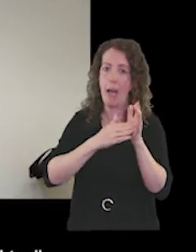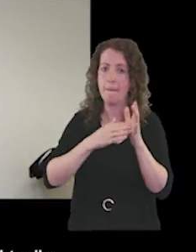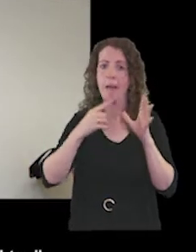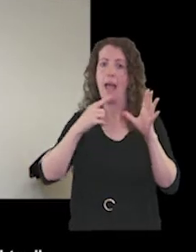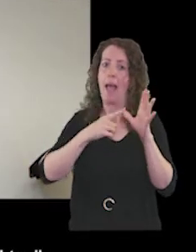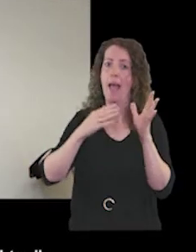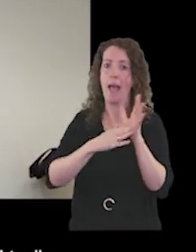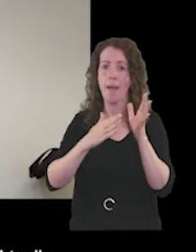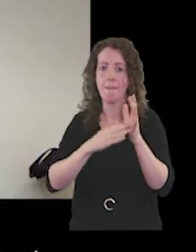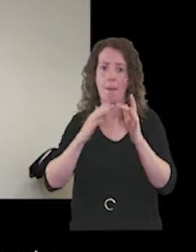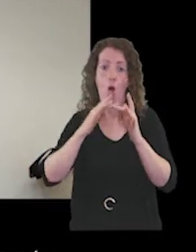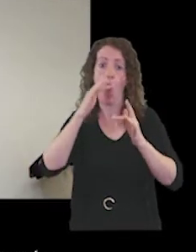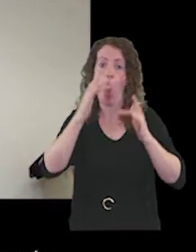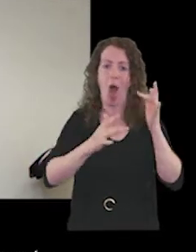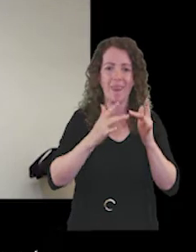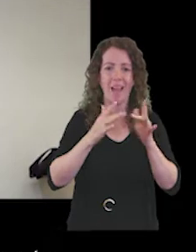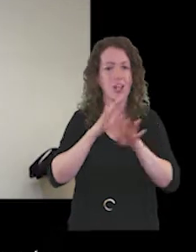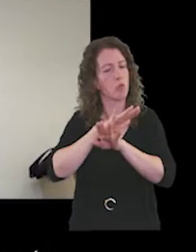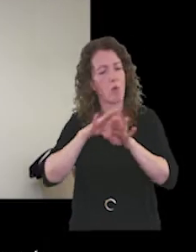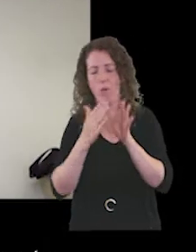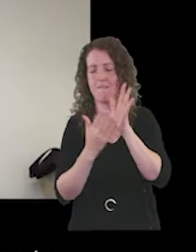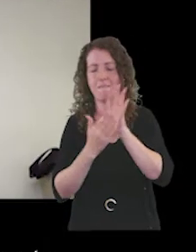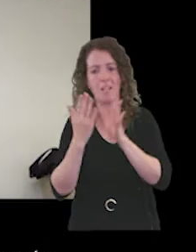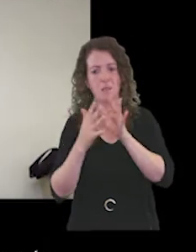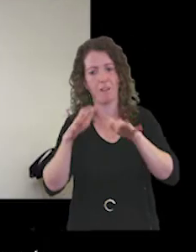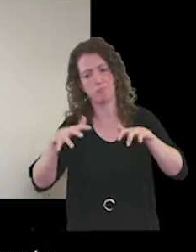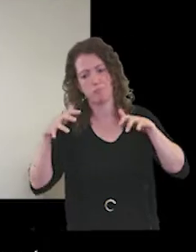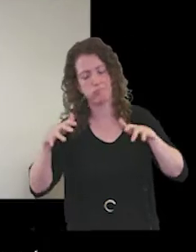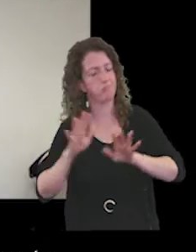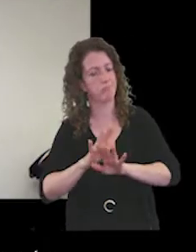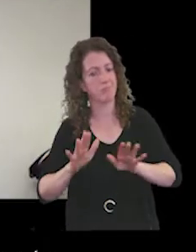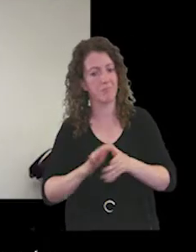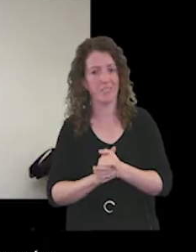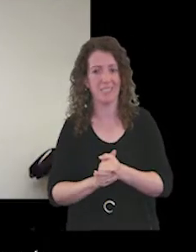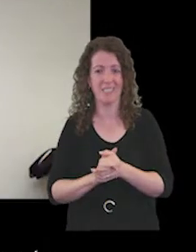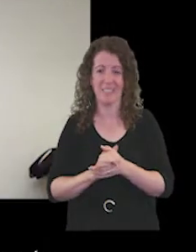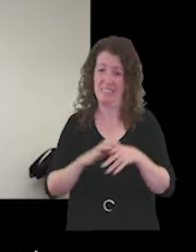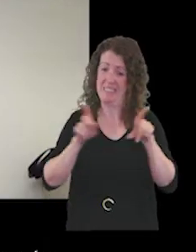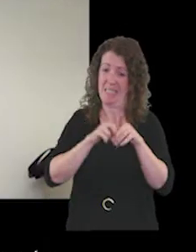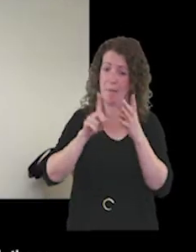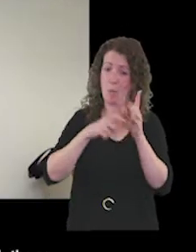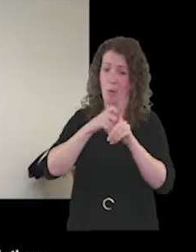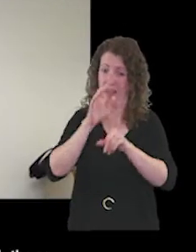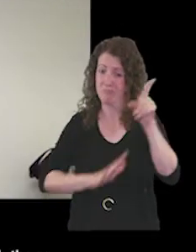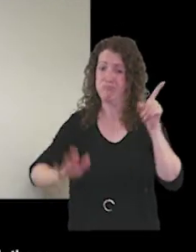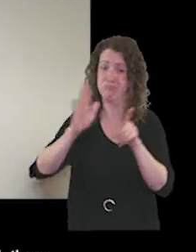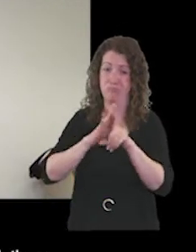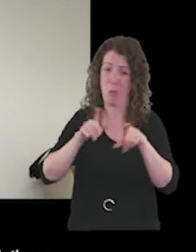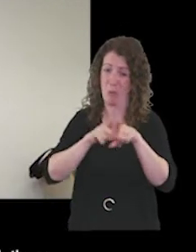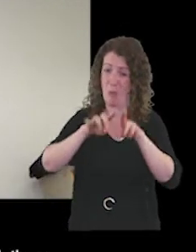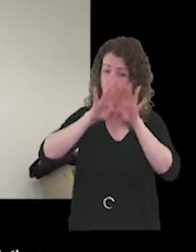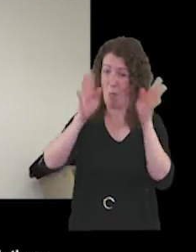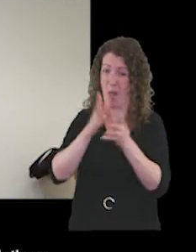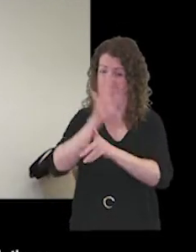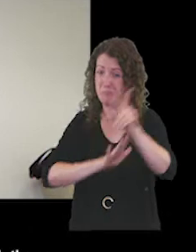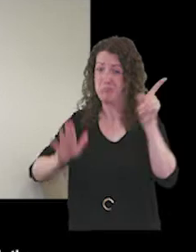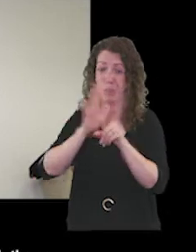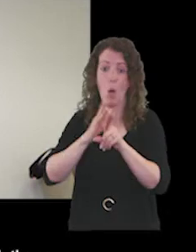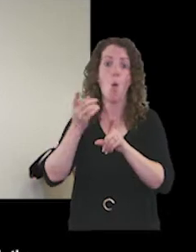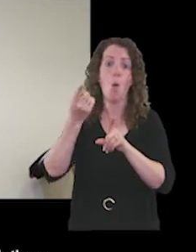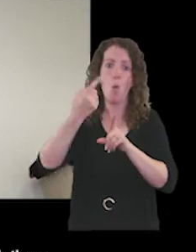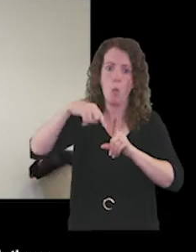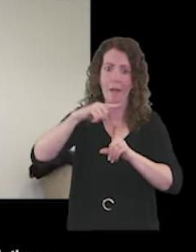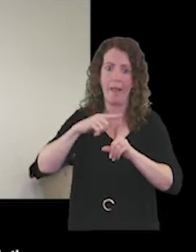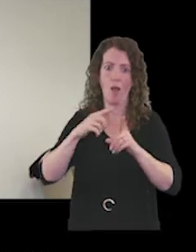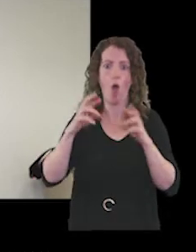than in person. And as with much of the country, if not across the whole of the world, we had hoped that restrictions would no longer